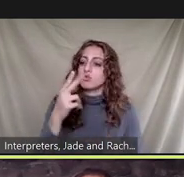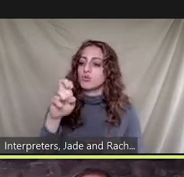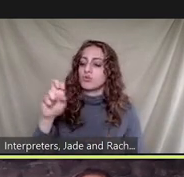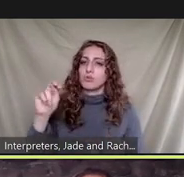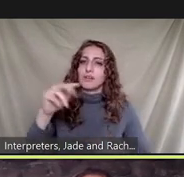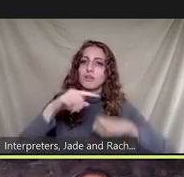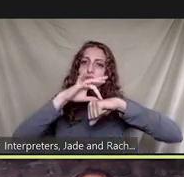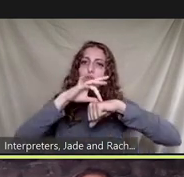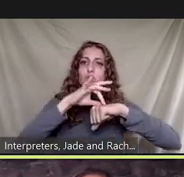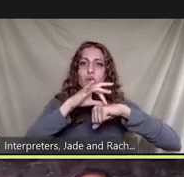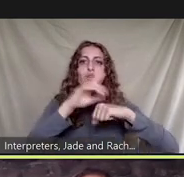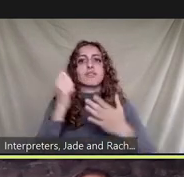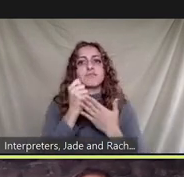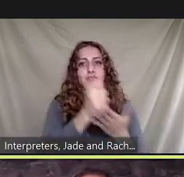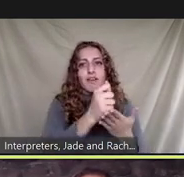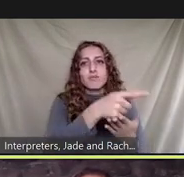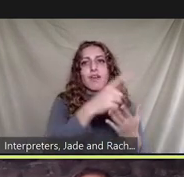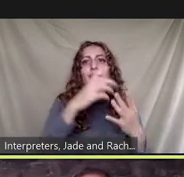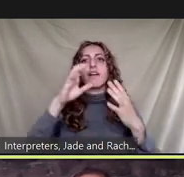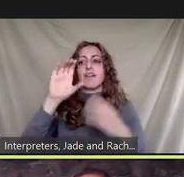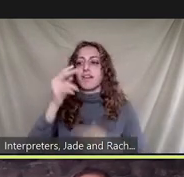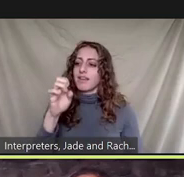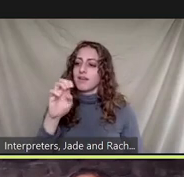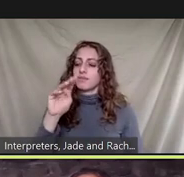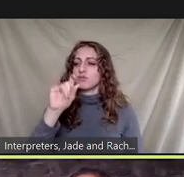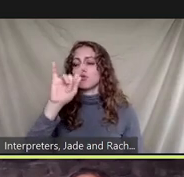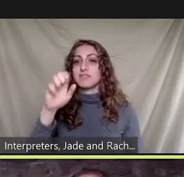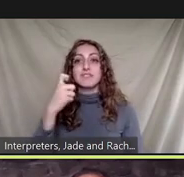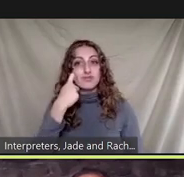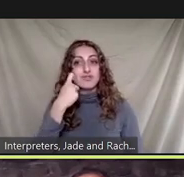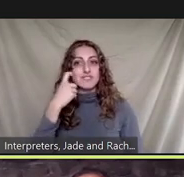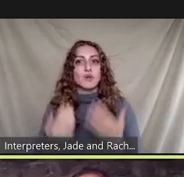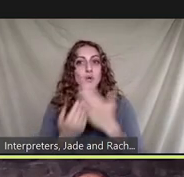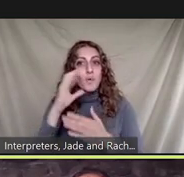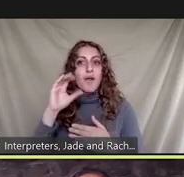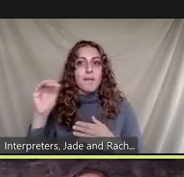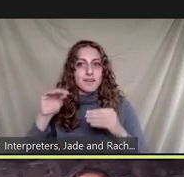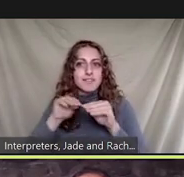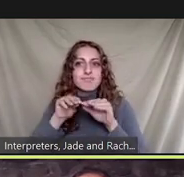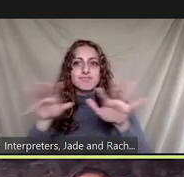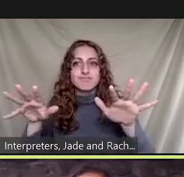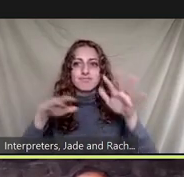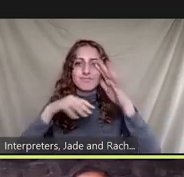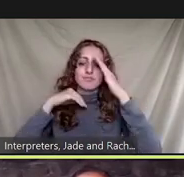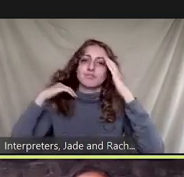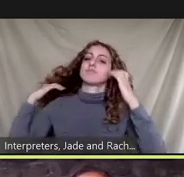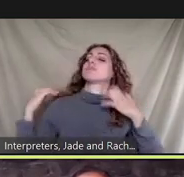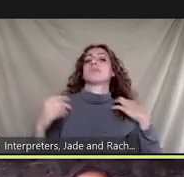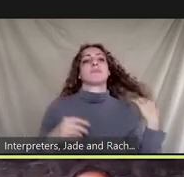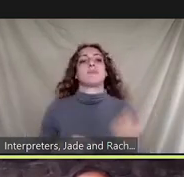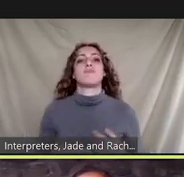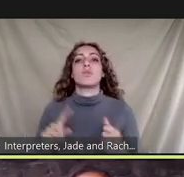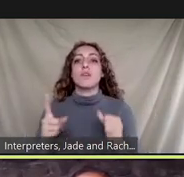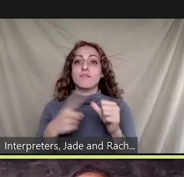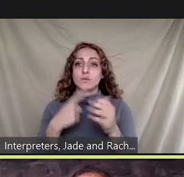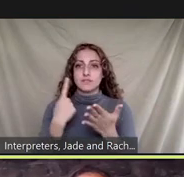example that we uh just launched a new company so next slide please so the first thing to talk about is